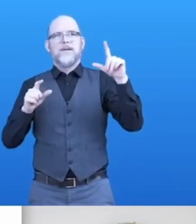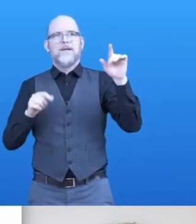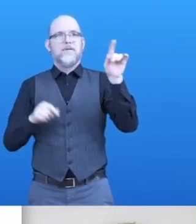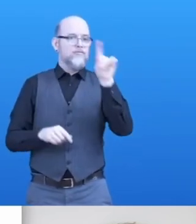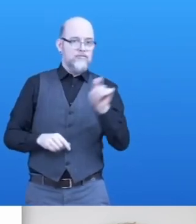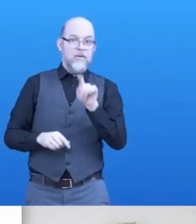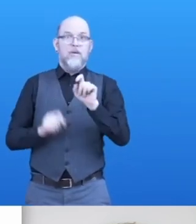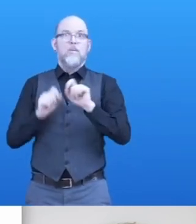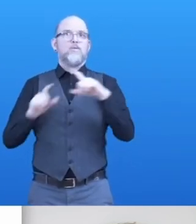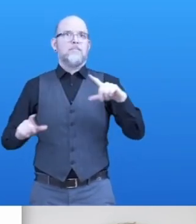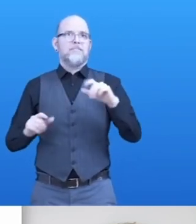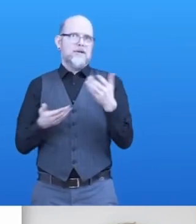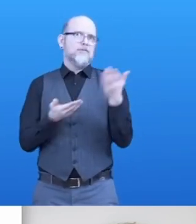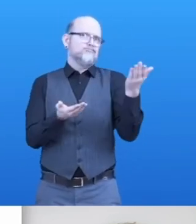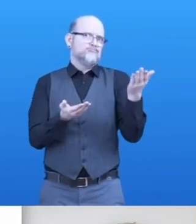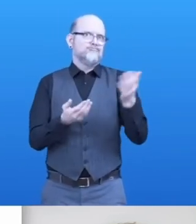language.